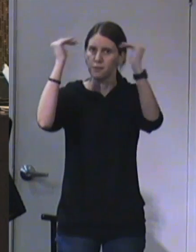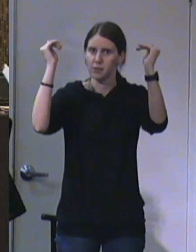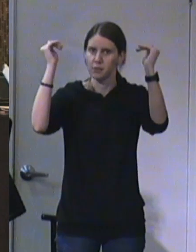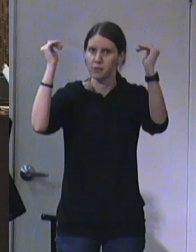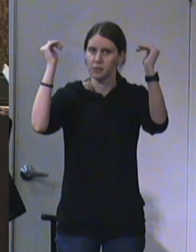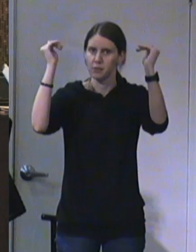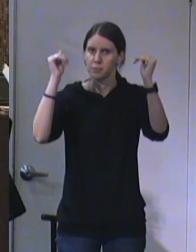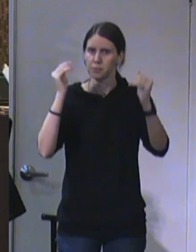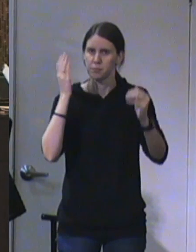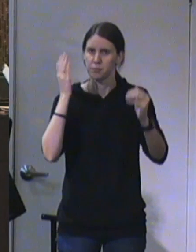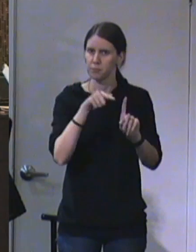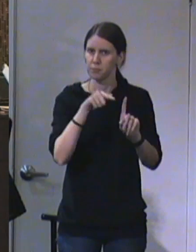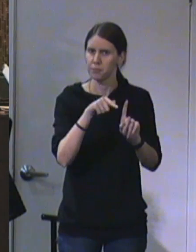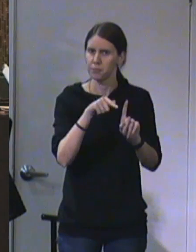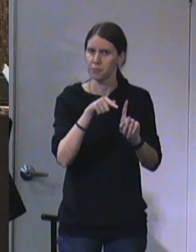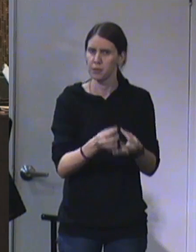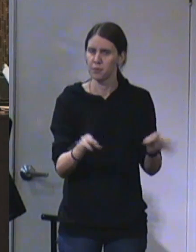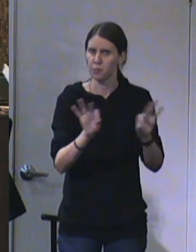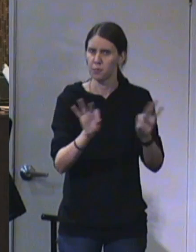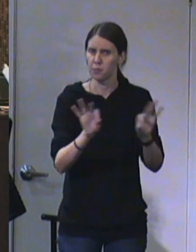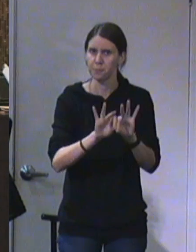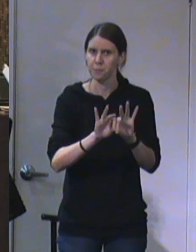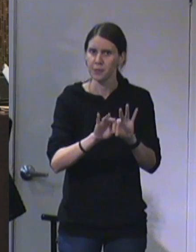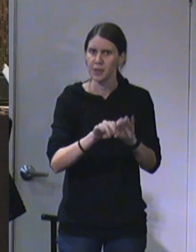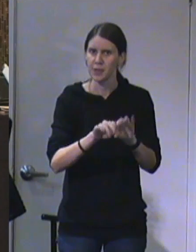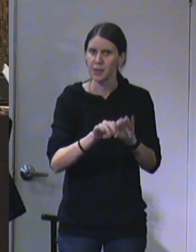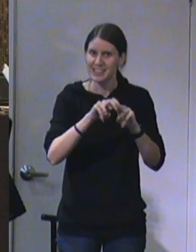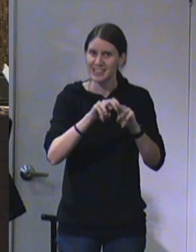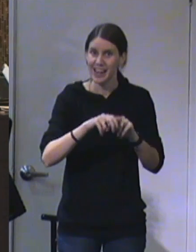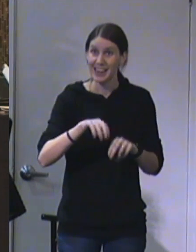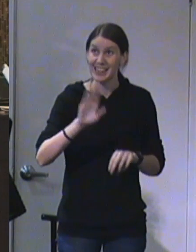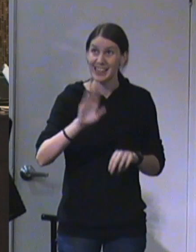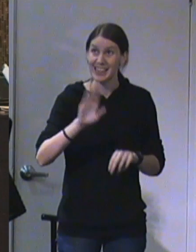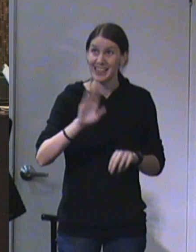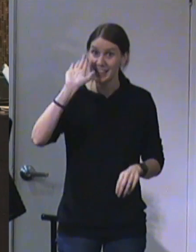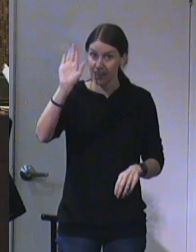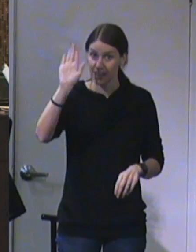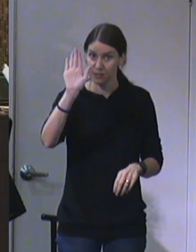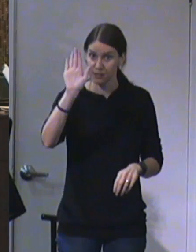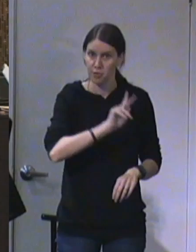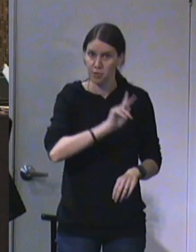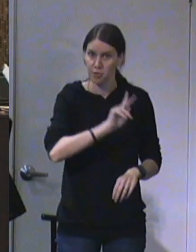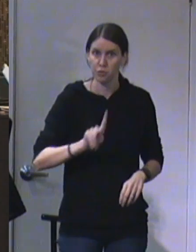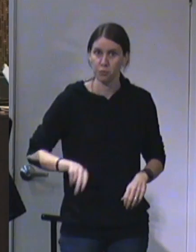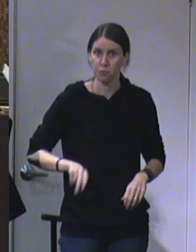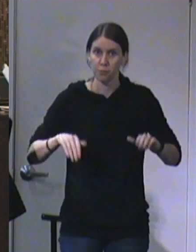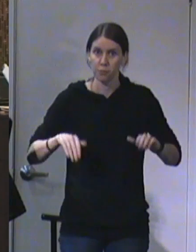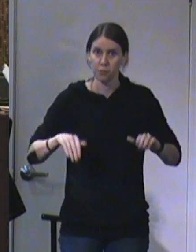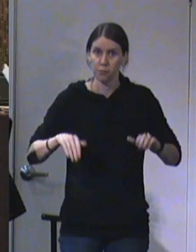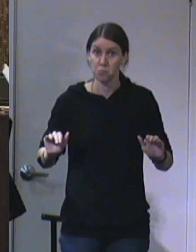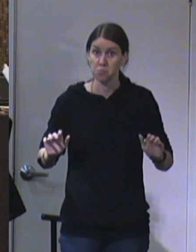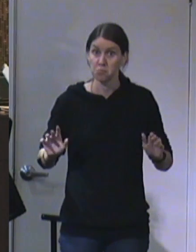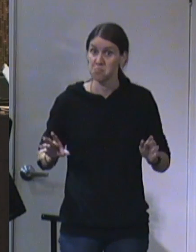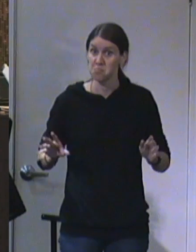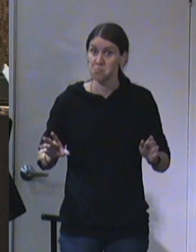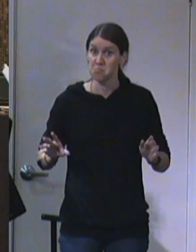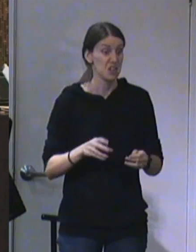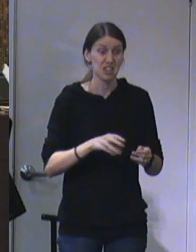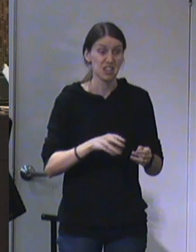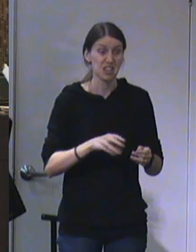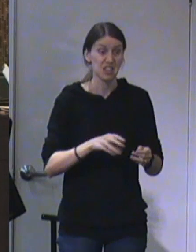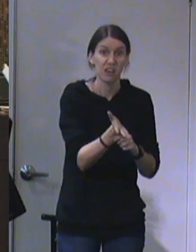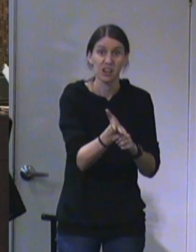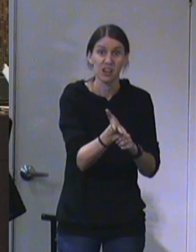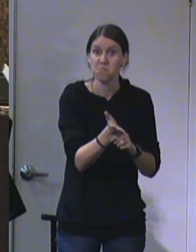Significant. He is sitting on His throne. He is not sharing it. He